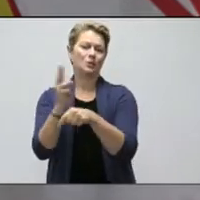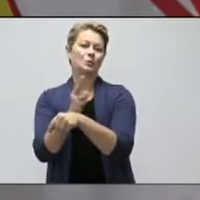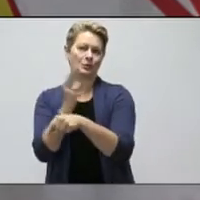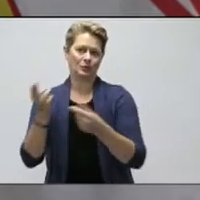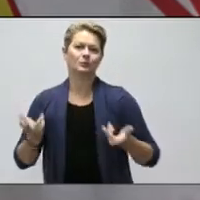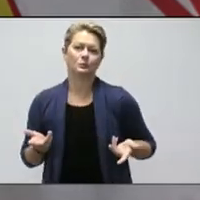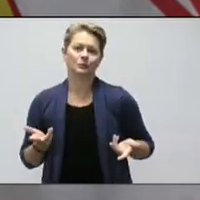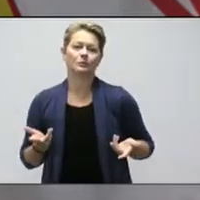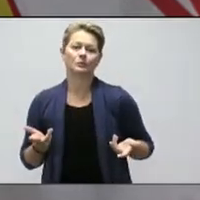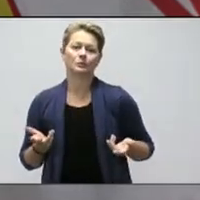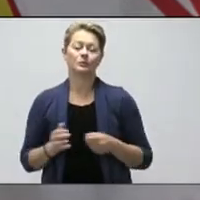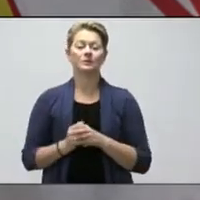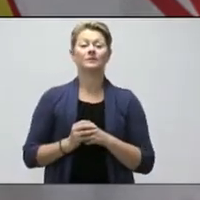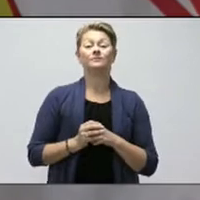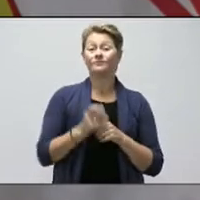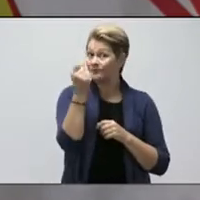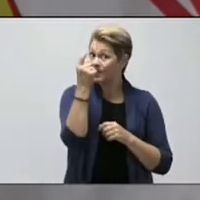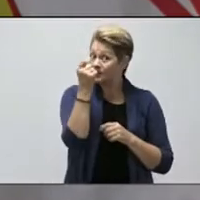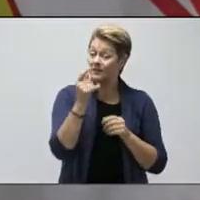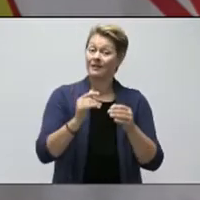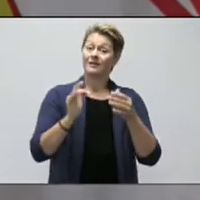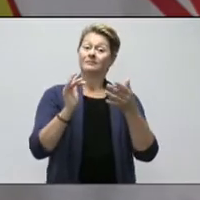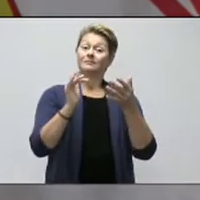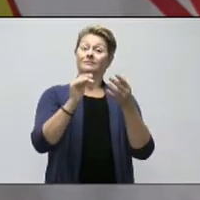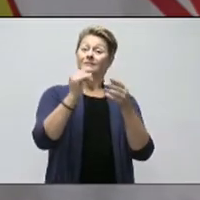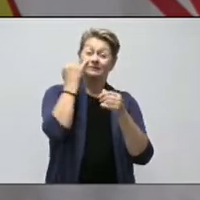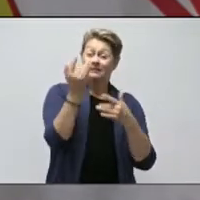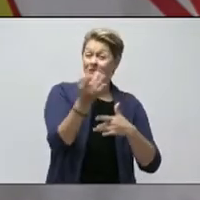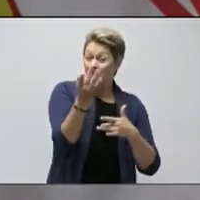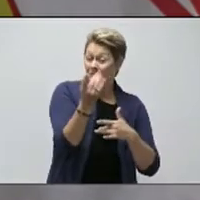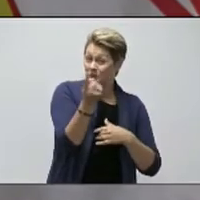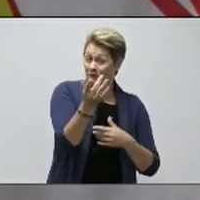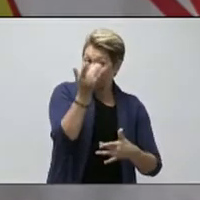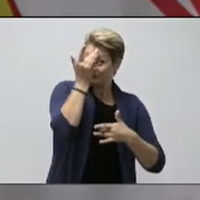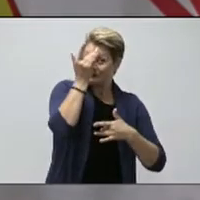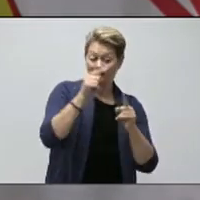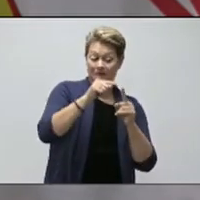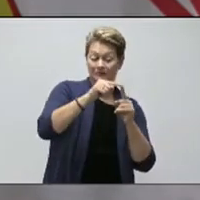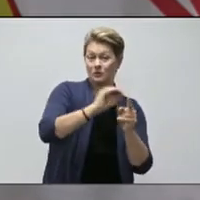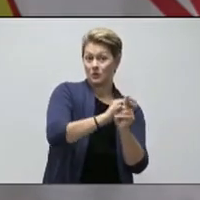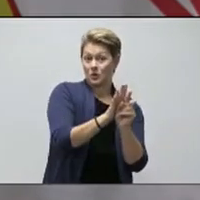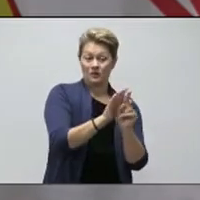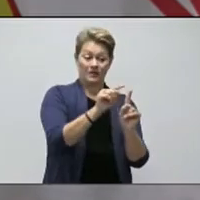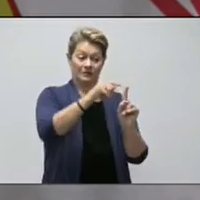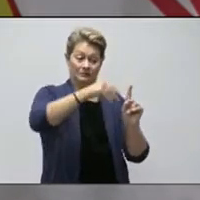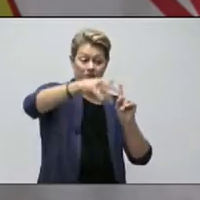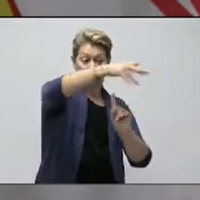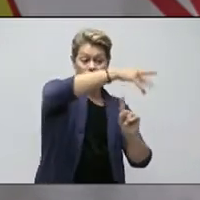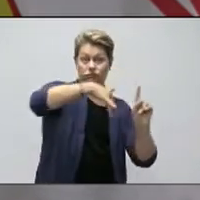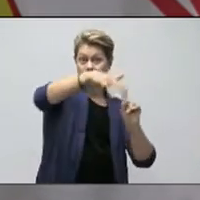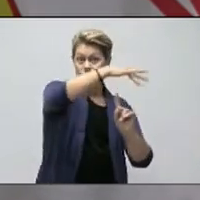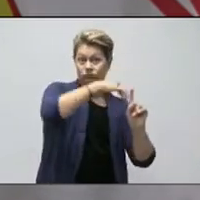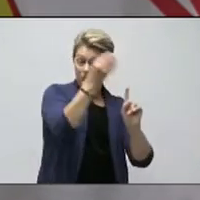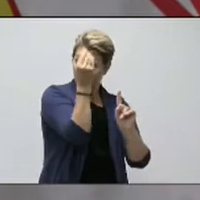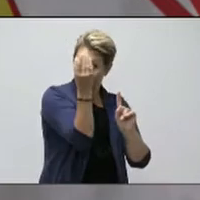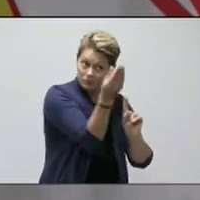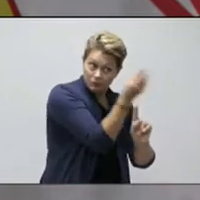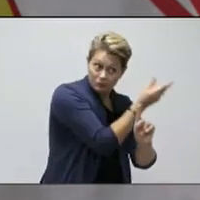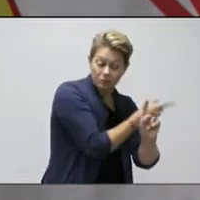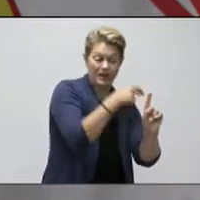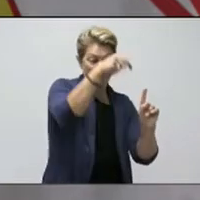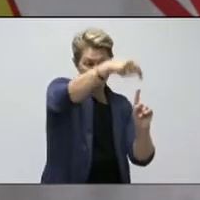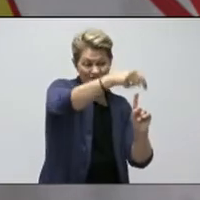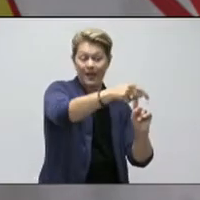again, it's not going to replace contact tracing and that traditional expertise from public health,